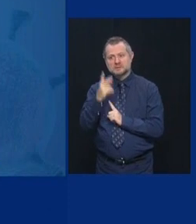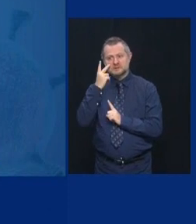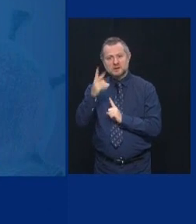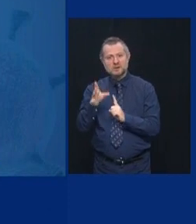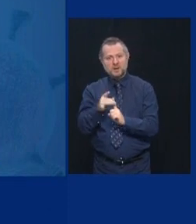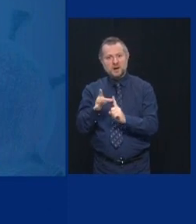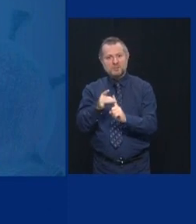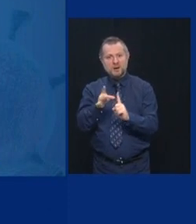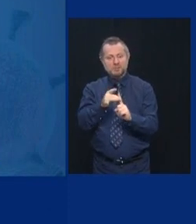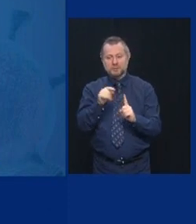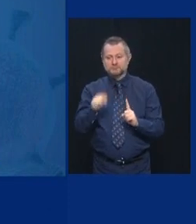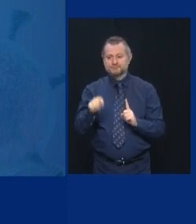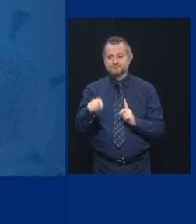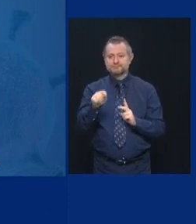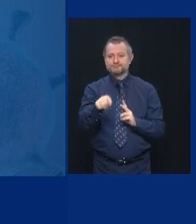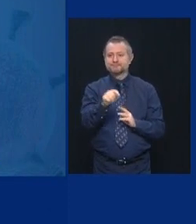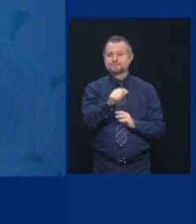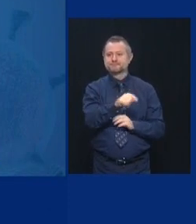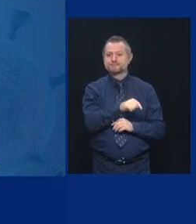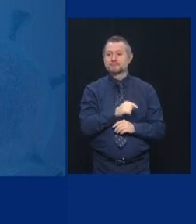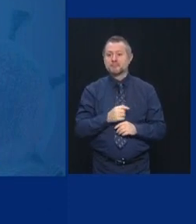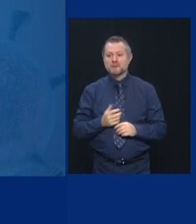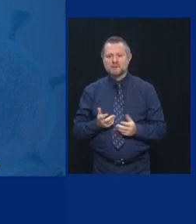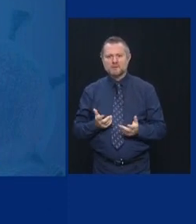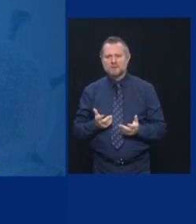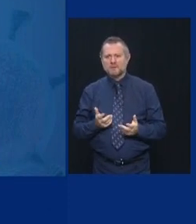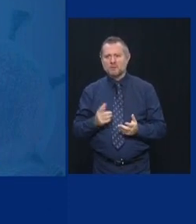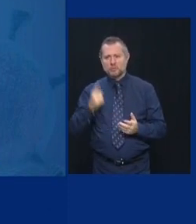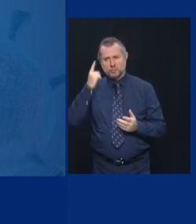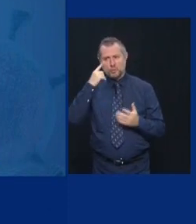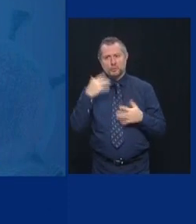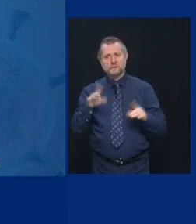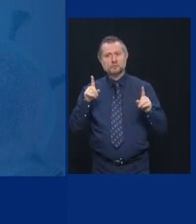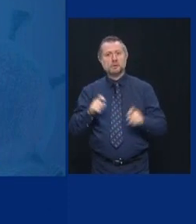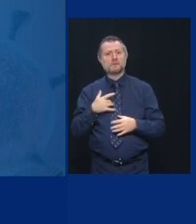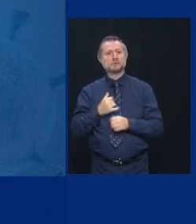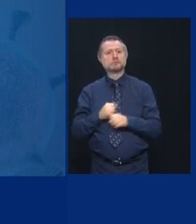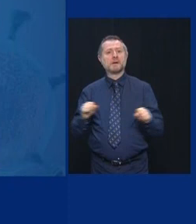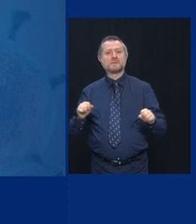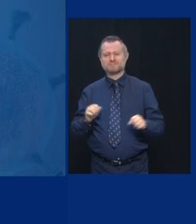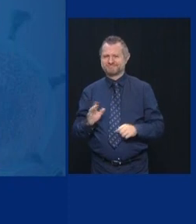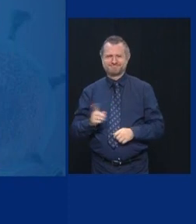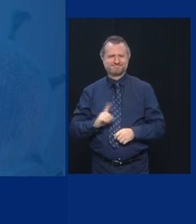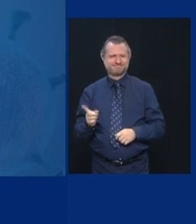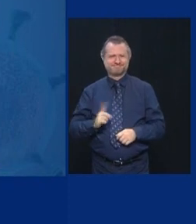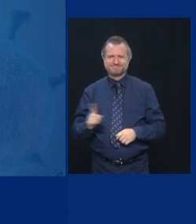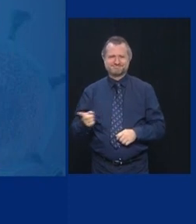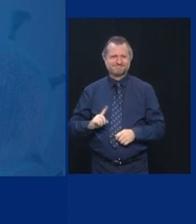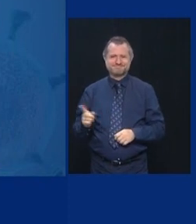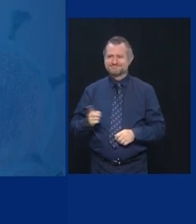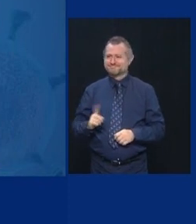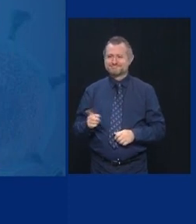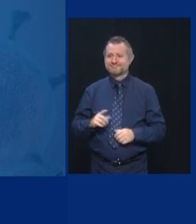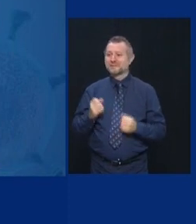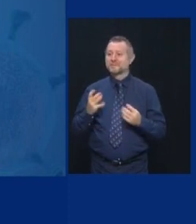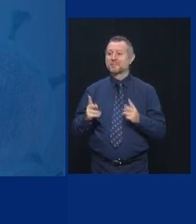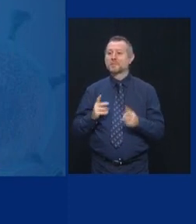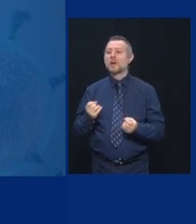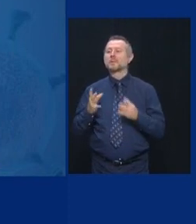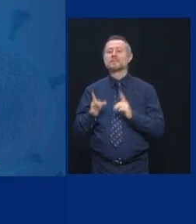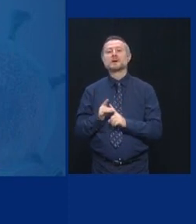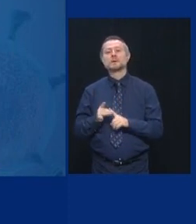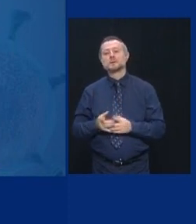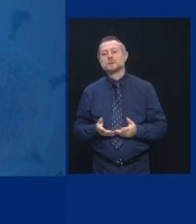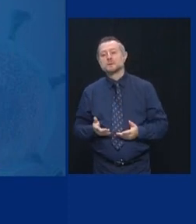Garden event who were theoretically tested before they came in. How many people could have been infected? One, two.